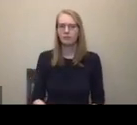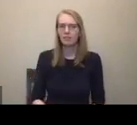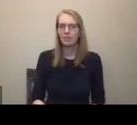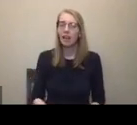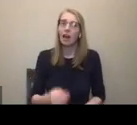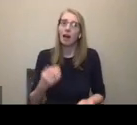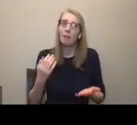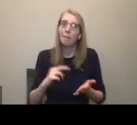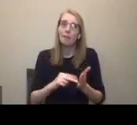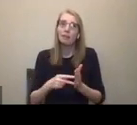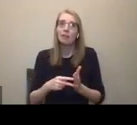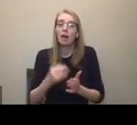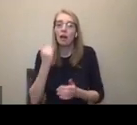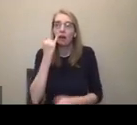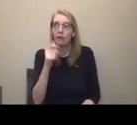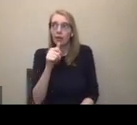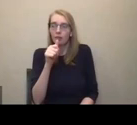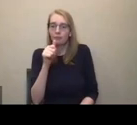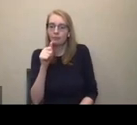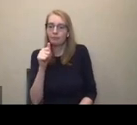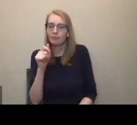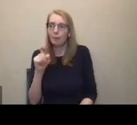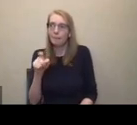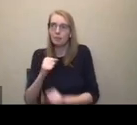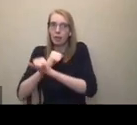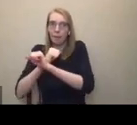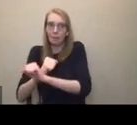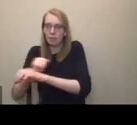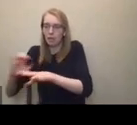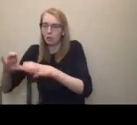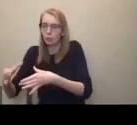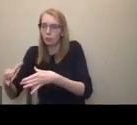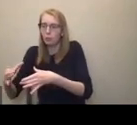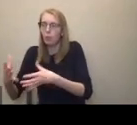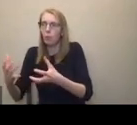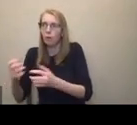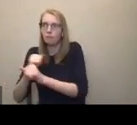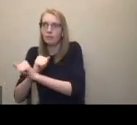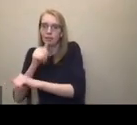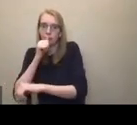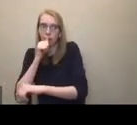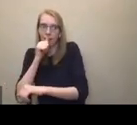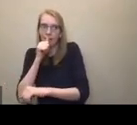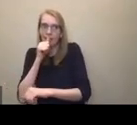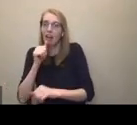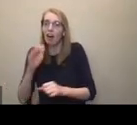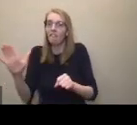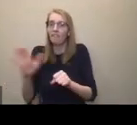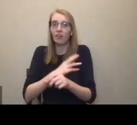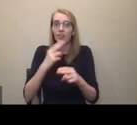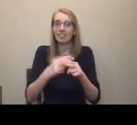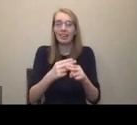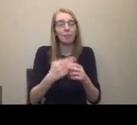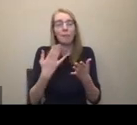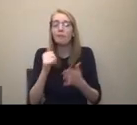can't use their full names for all the reasons that are necessary and safeguarding, but you can still say Joe. You can still say, or you can still invite